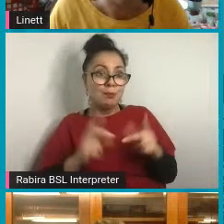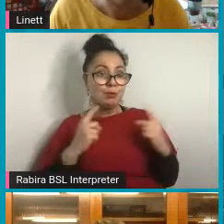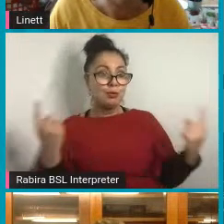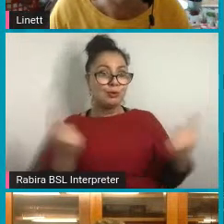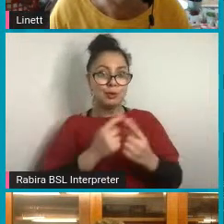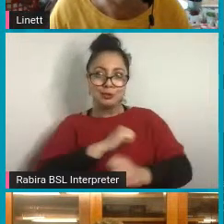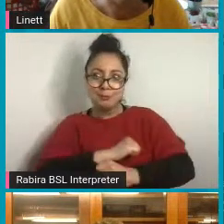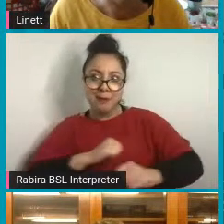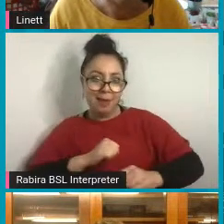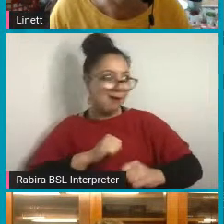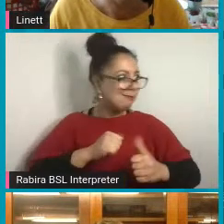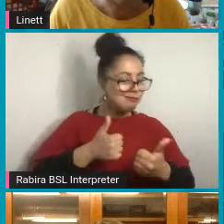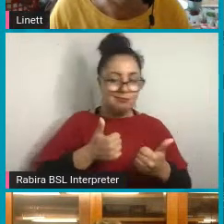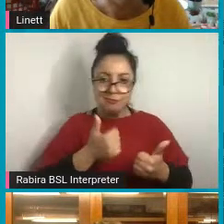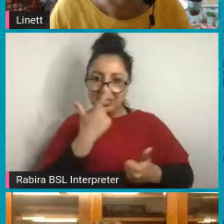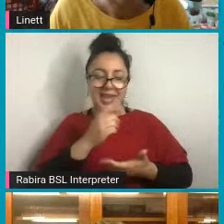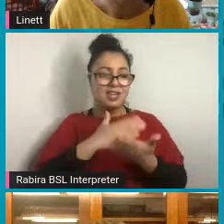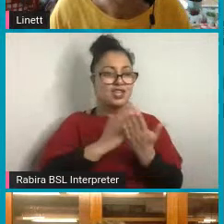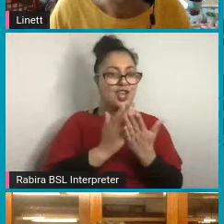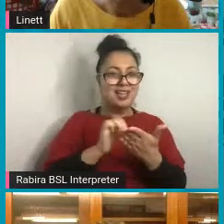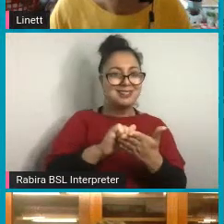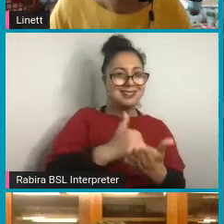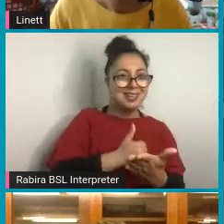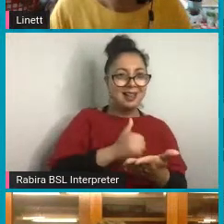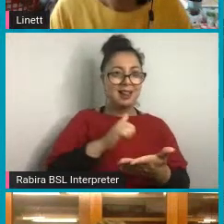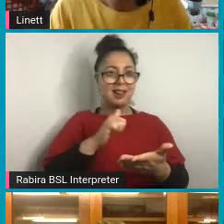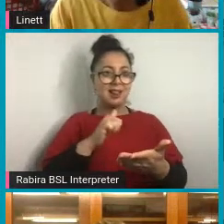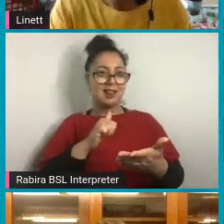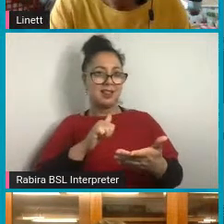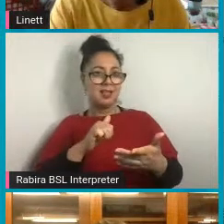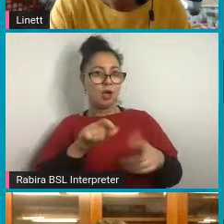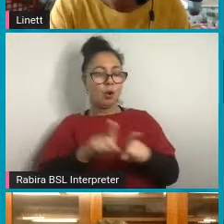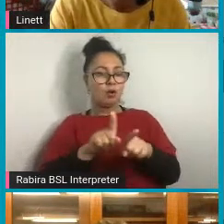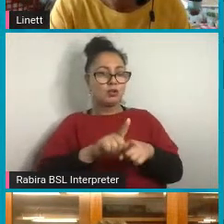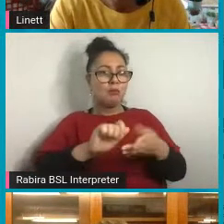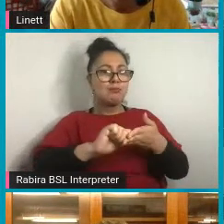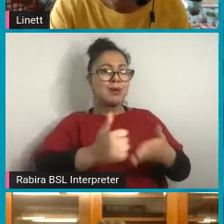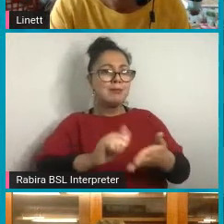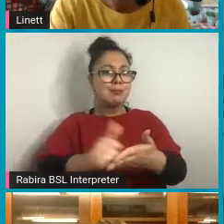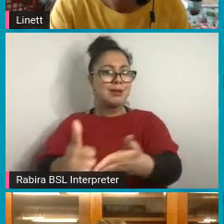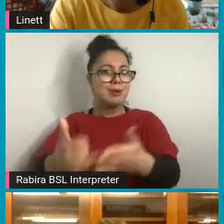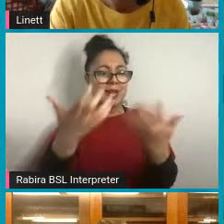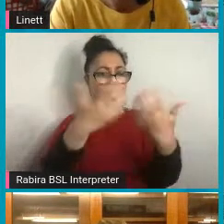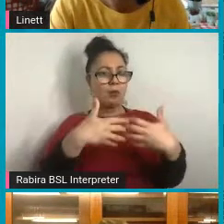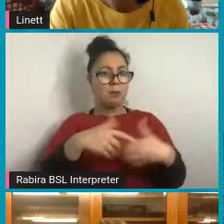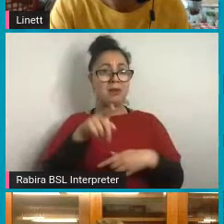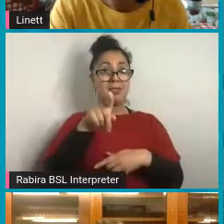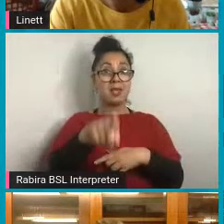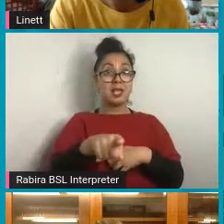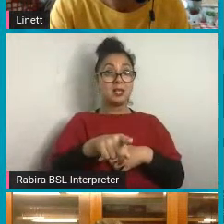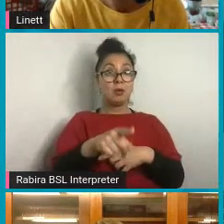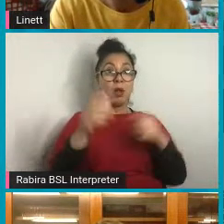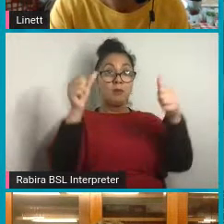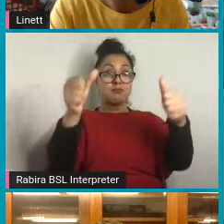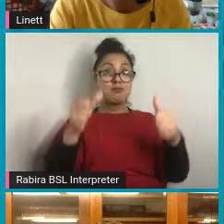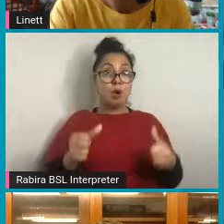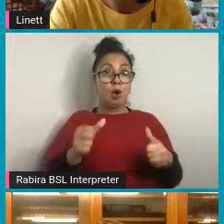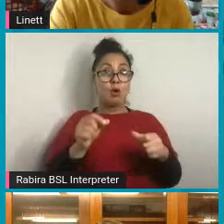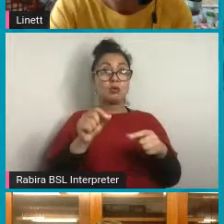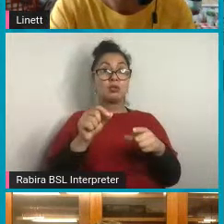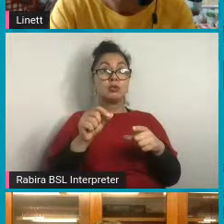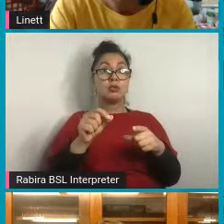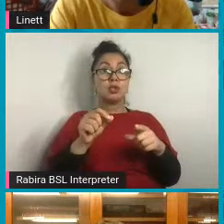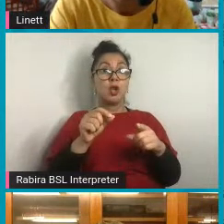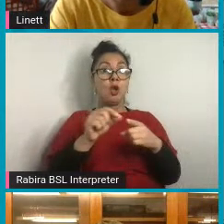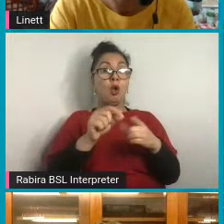skills and printing equipment. And this one is called a poster proof because it's not finished yet.